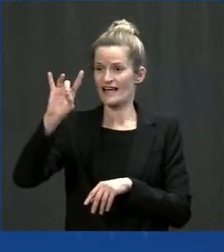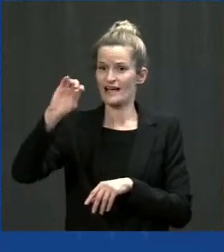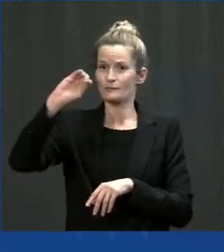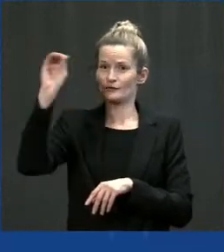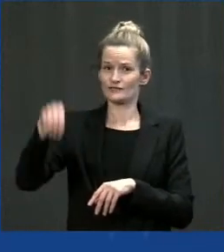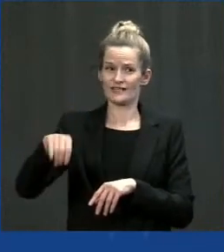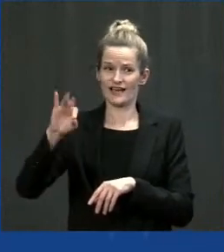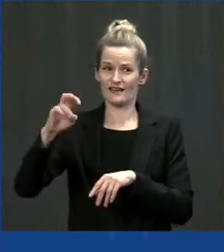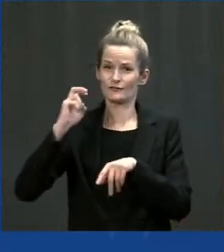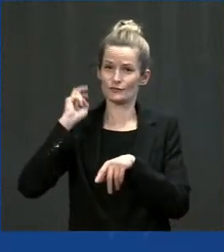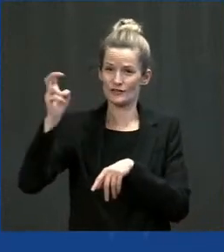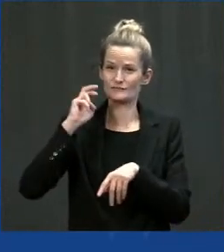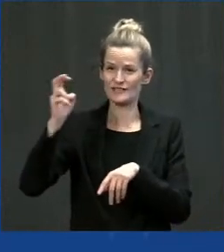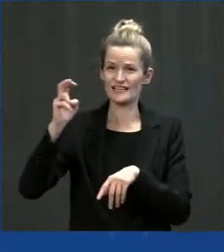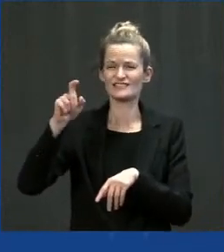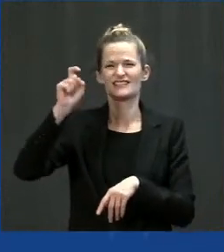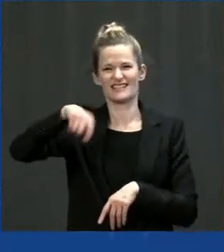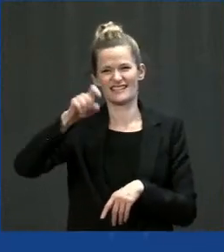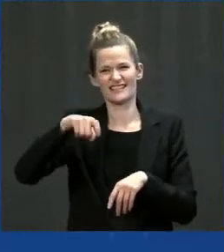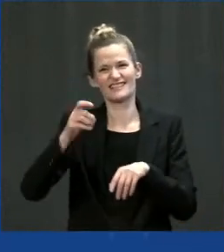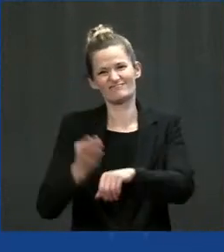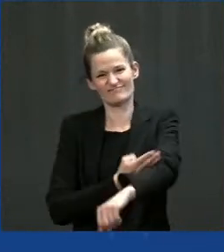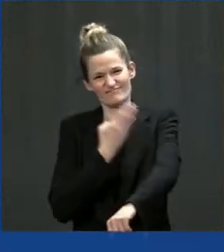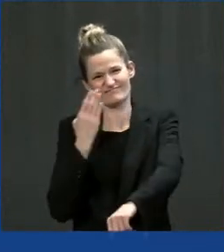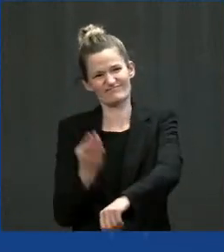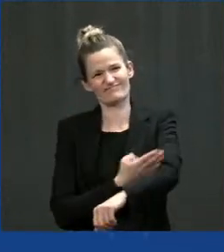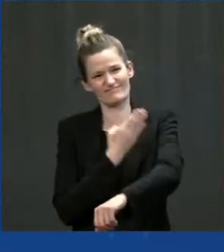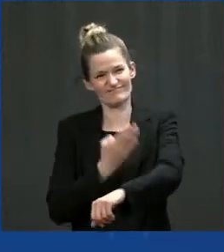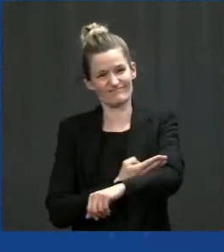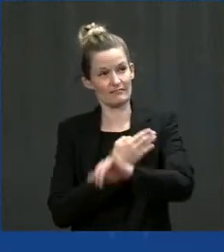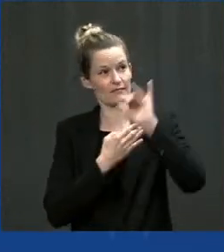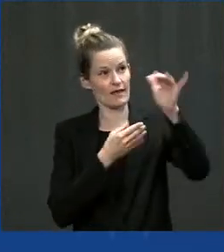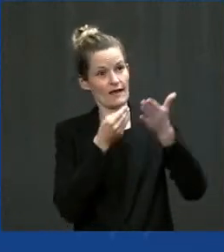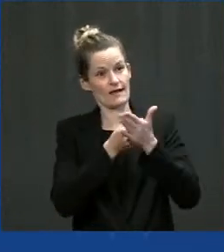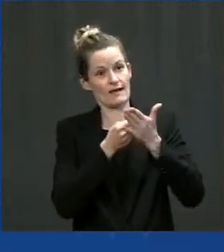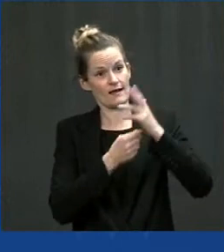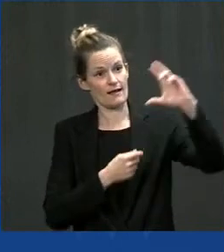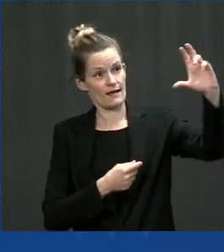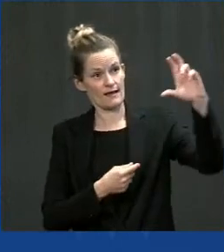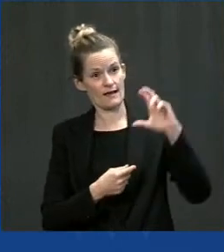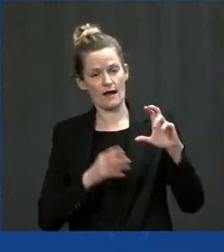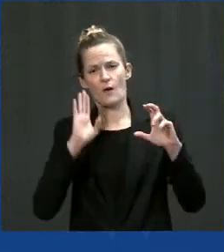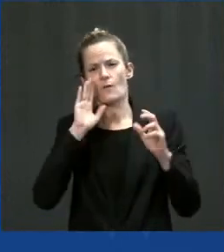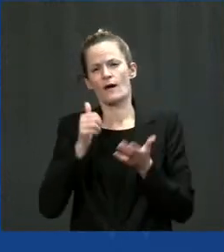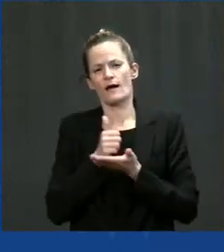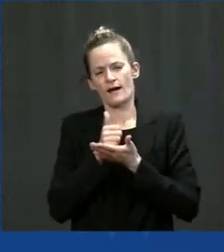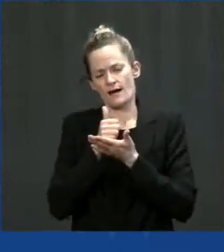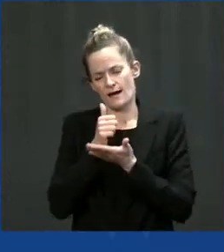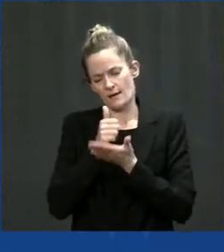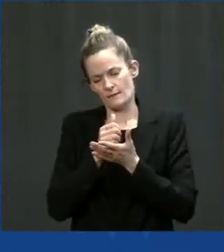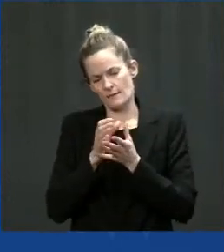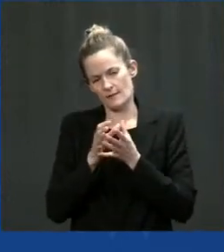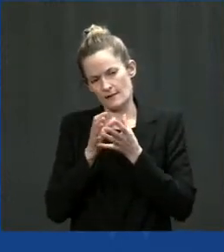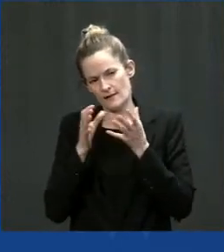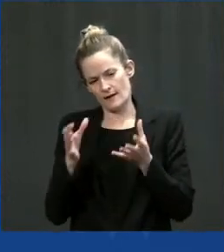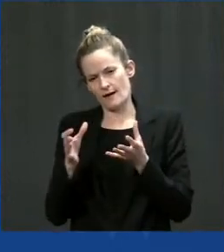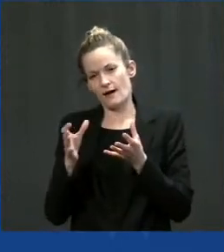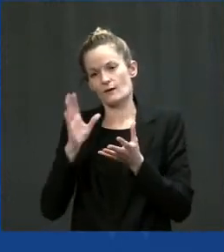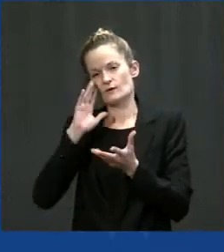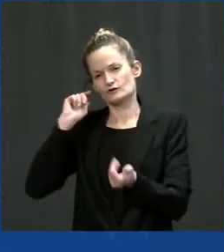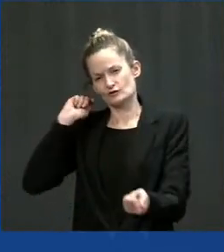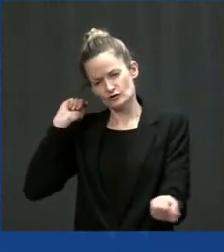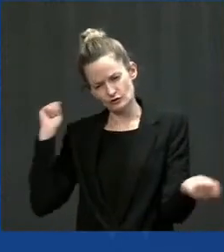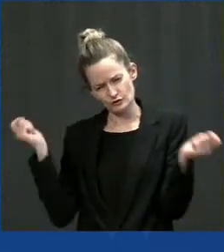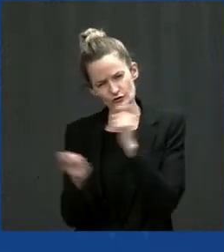new investments is greatly appreciated and will be very impactful to the services that we provide in the public